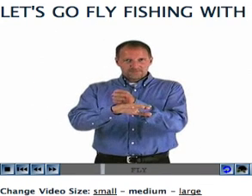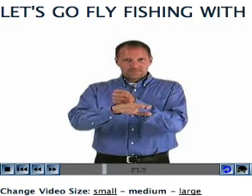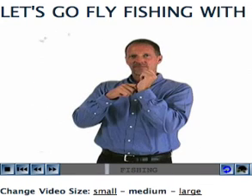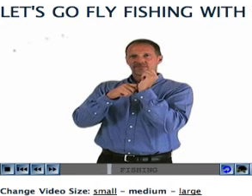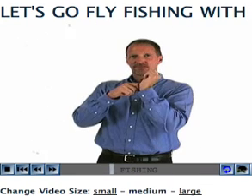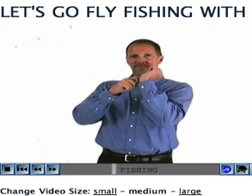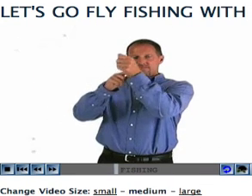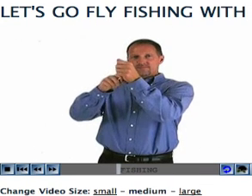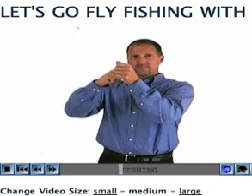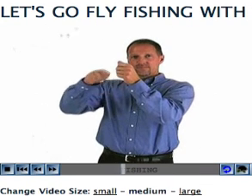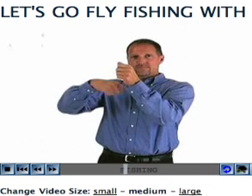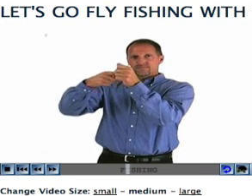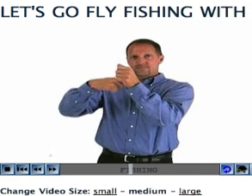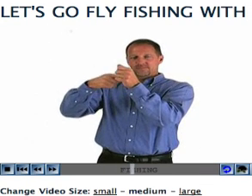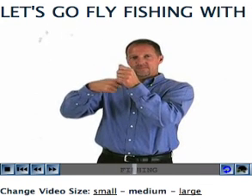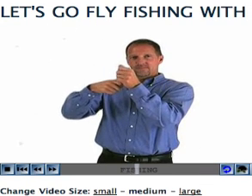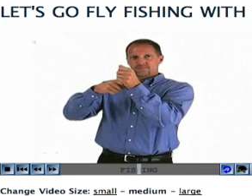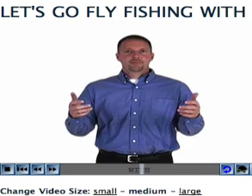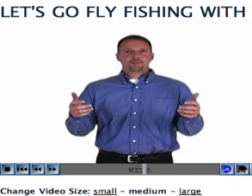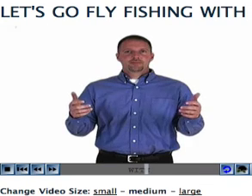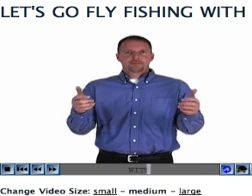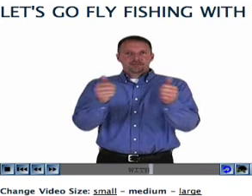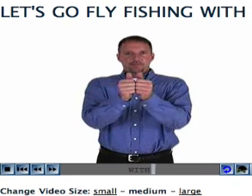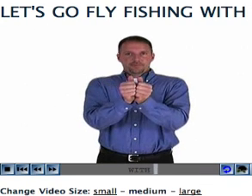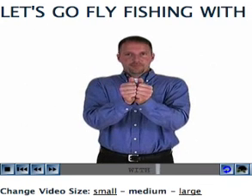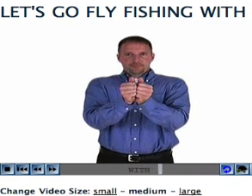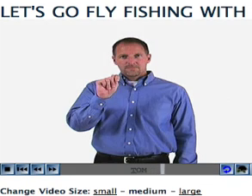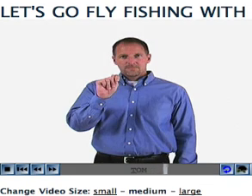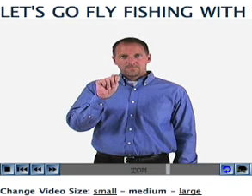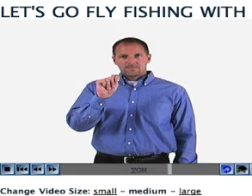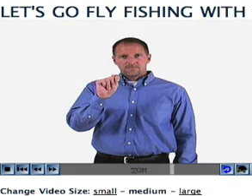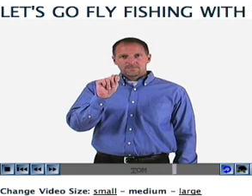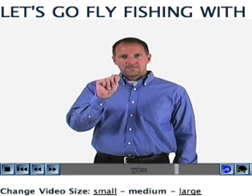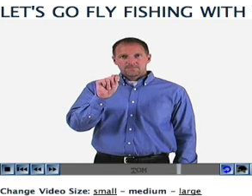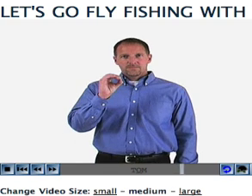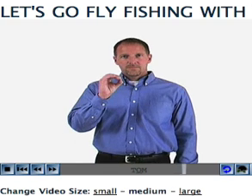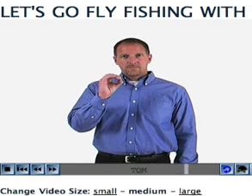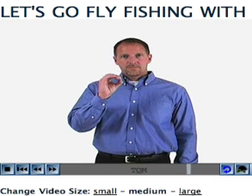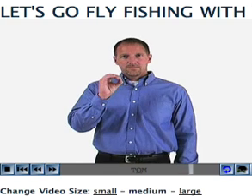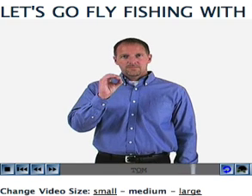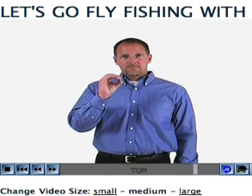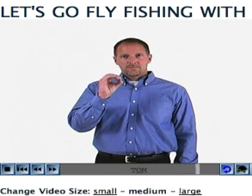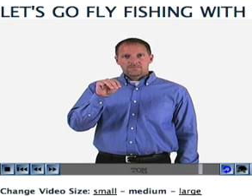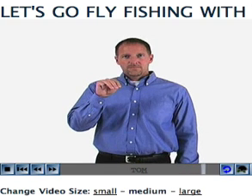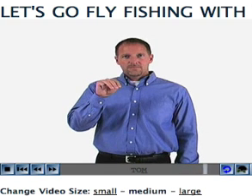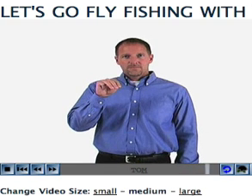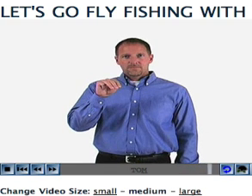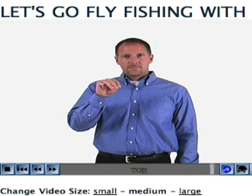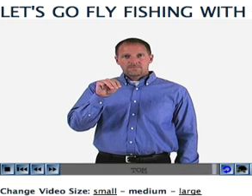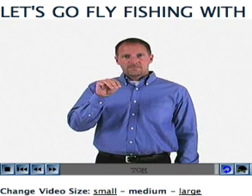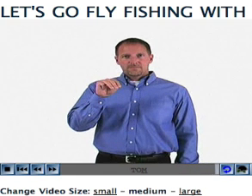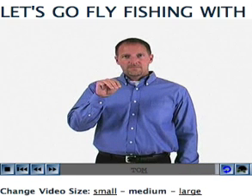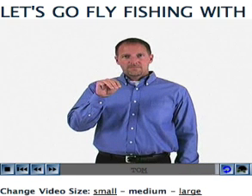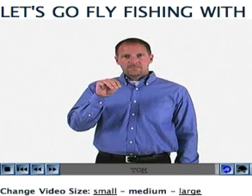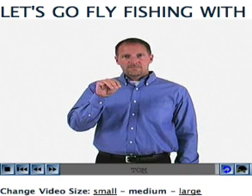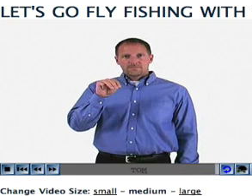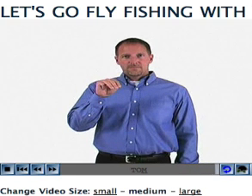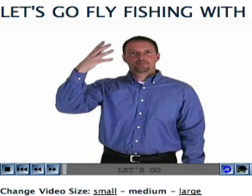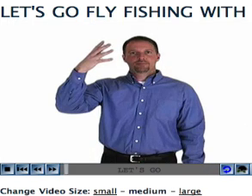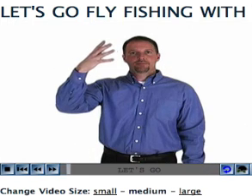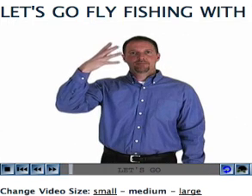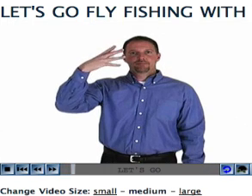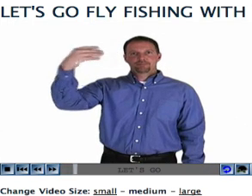option is you could actually add words or phrases to the phrase that's already shown. So for example, if I wanted to add the word